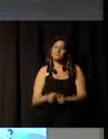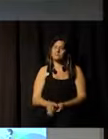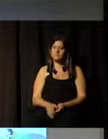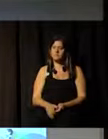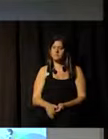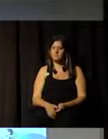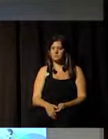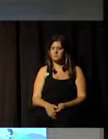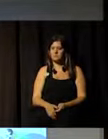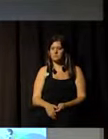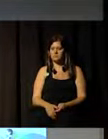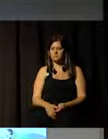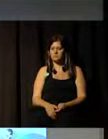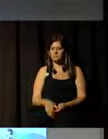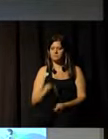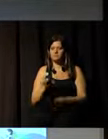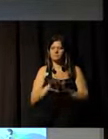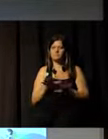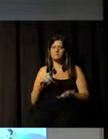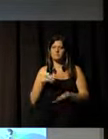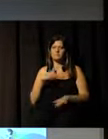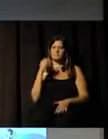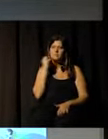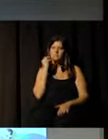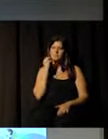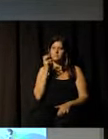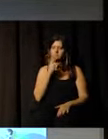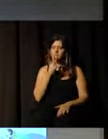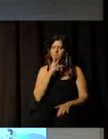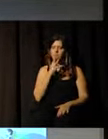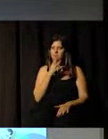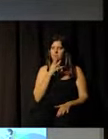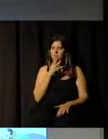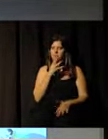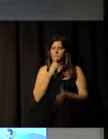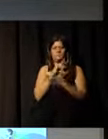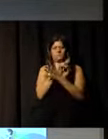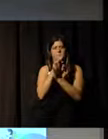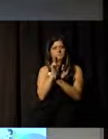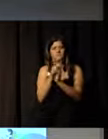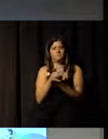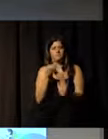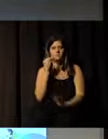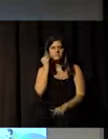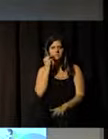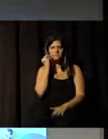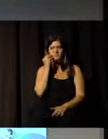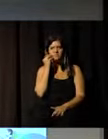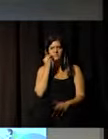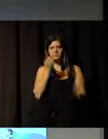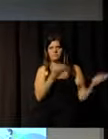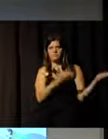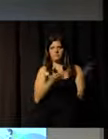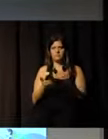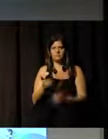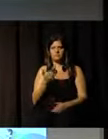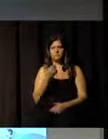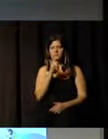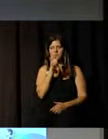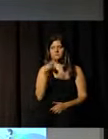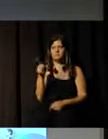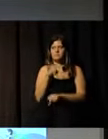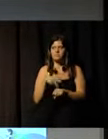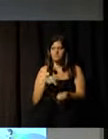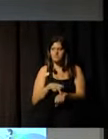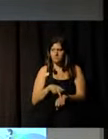taken into consideration. In this panel, we will be able to know several experiences that